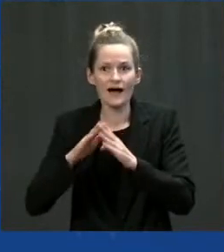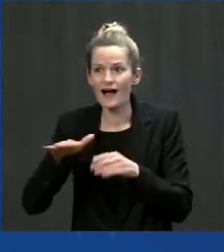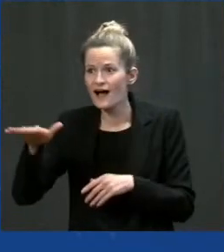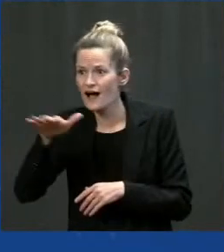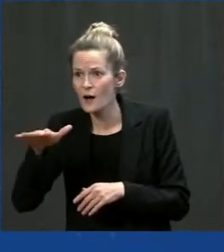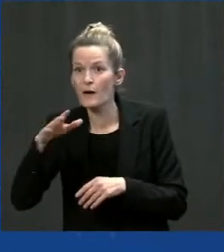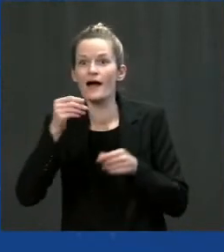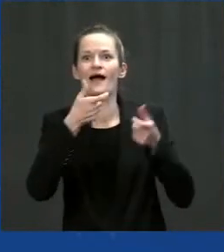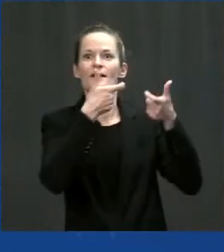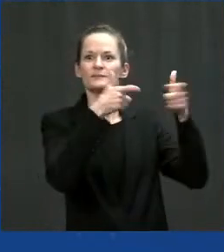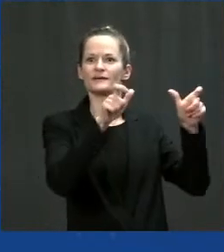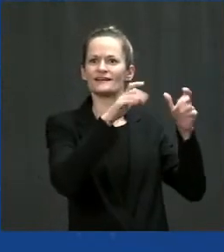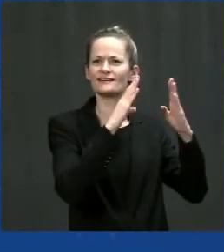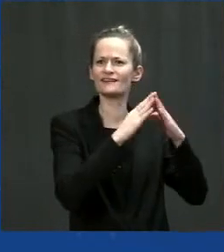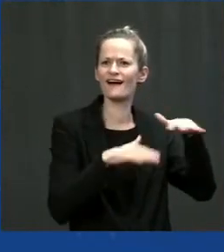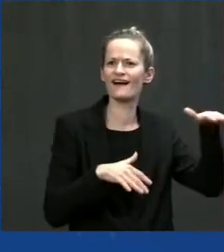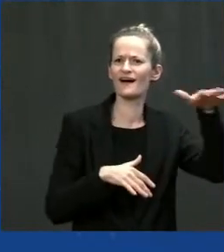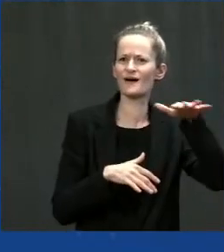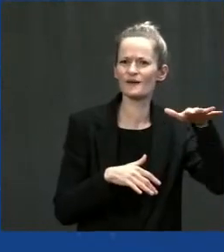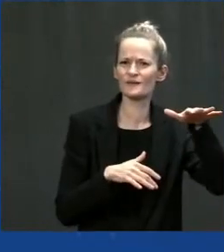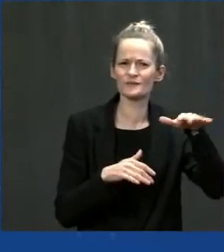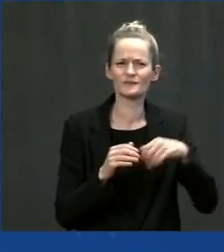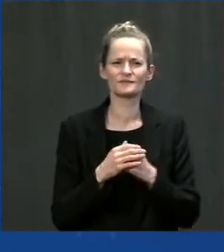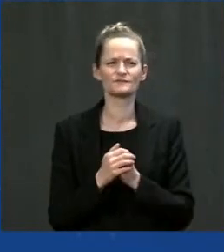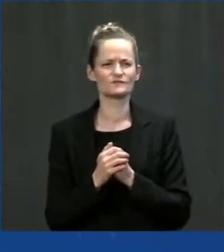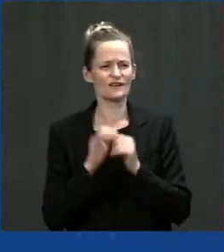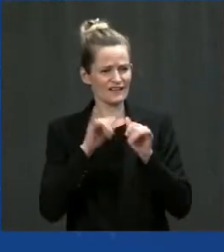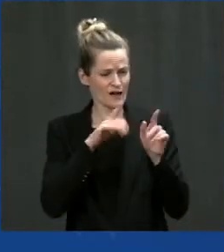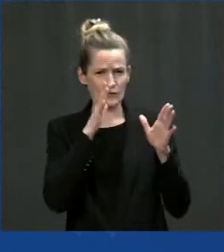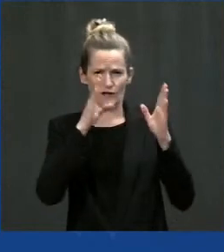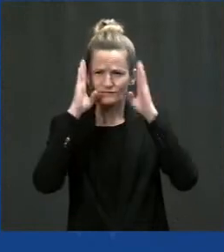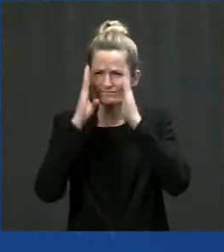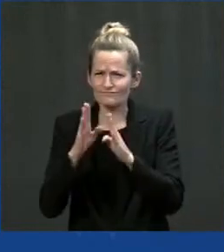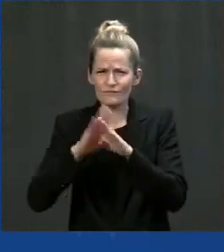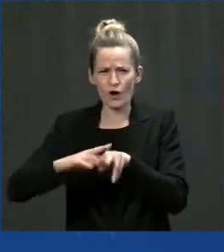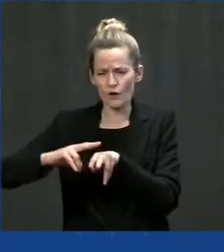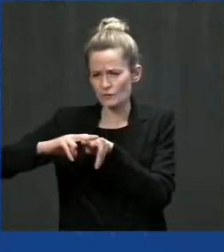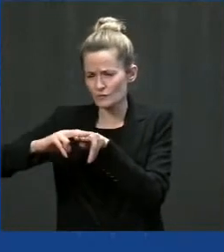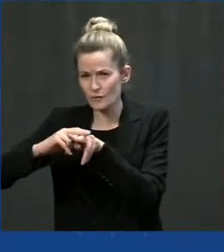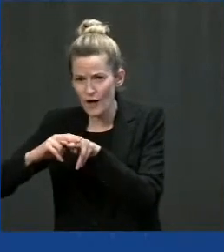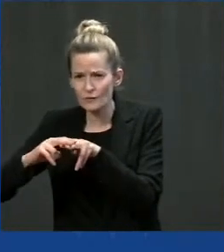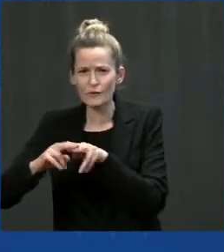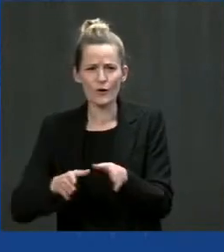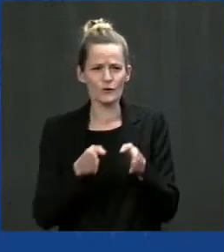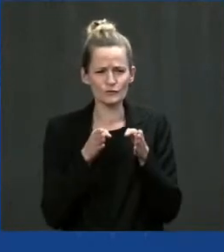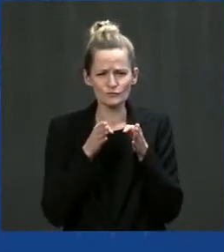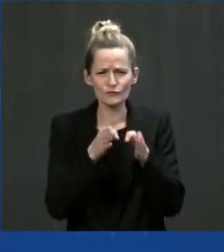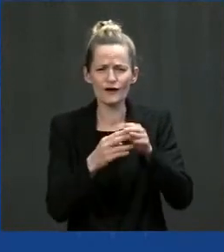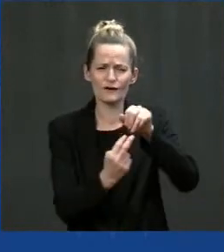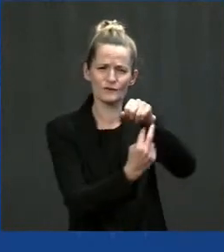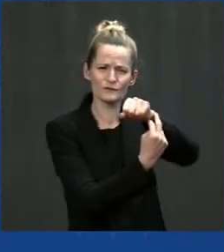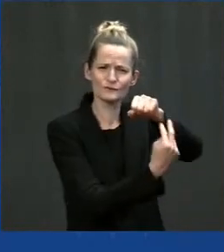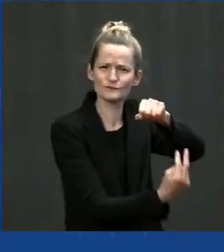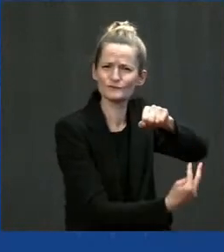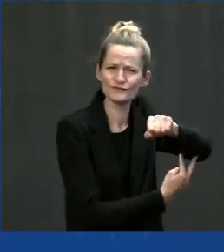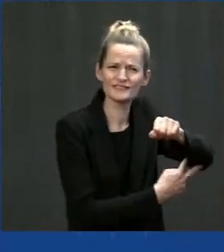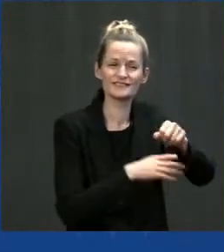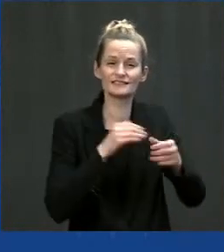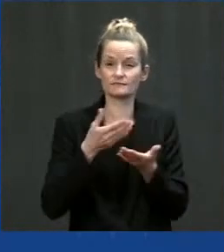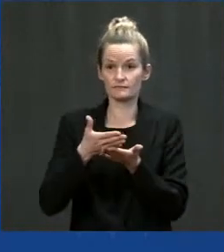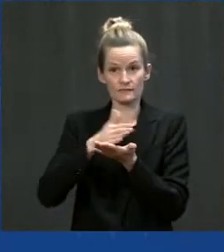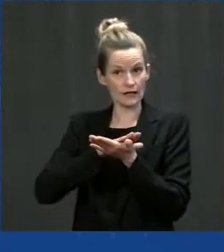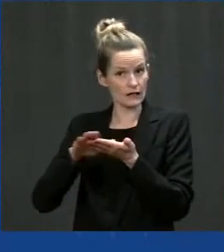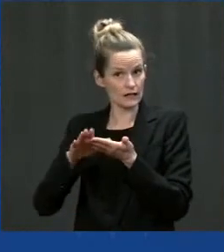and transit and bridges, clean energy and clean water. And it's going to enable us not only to build back, but to build back